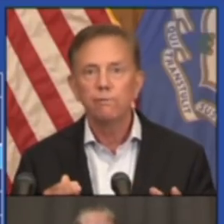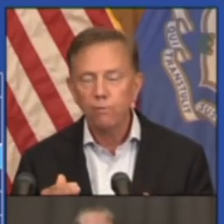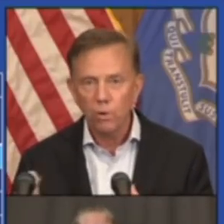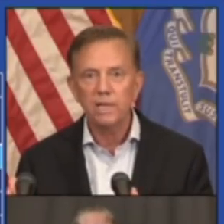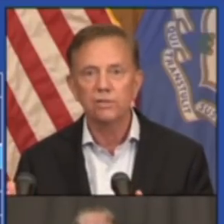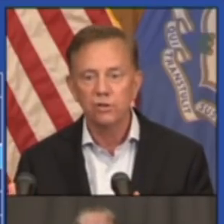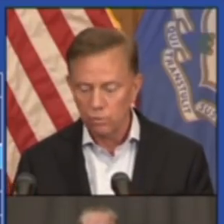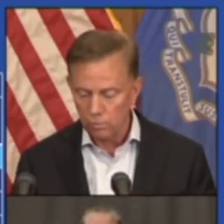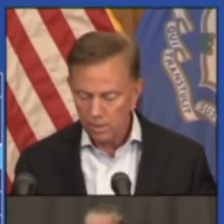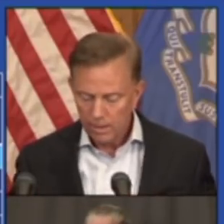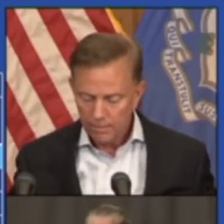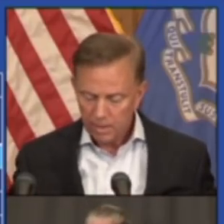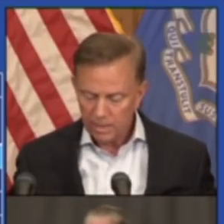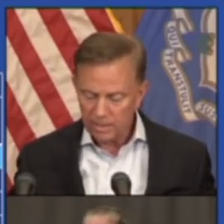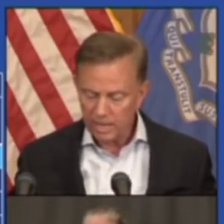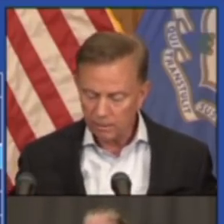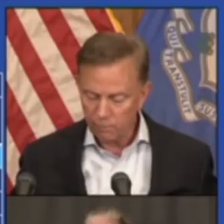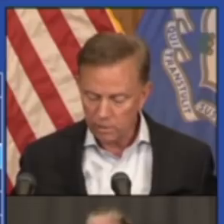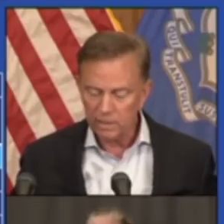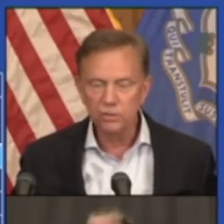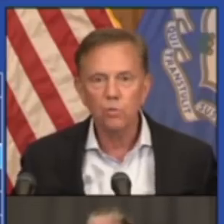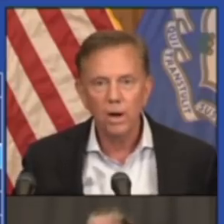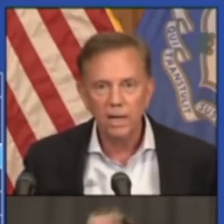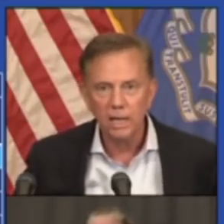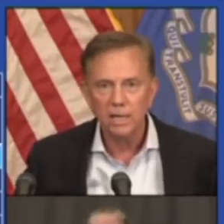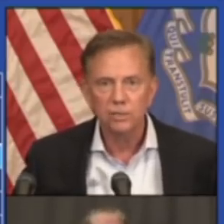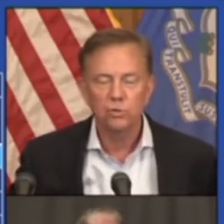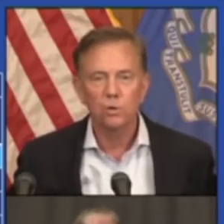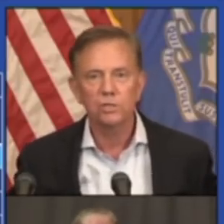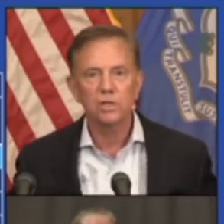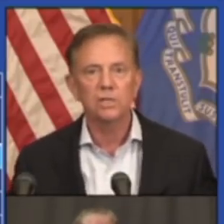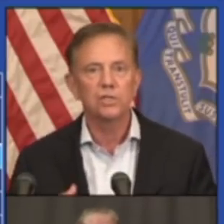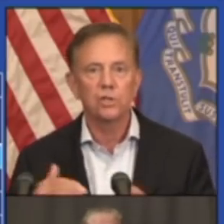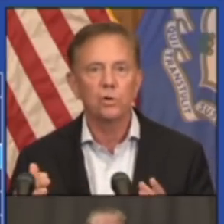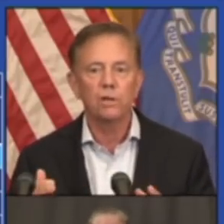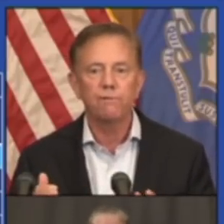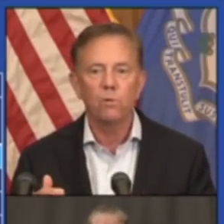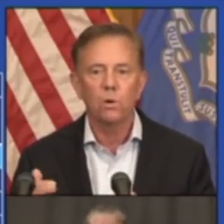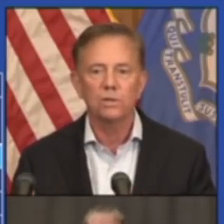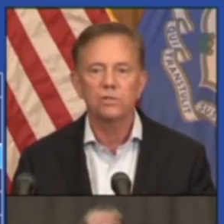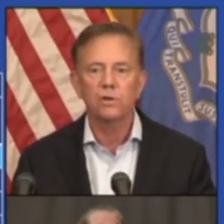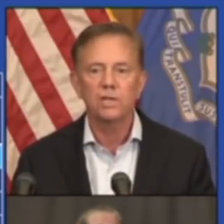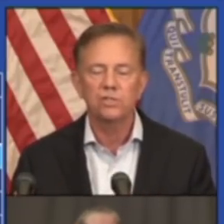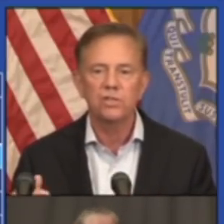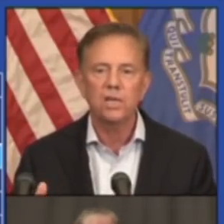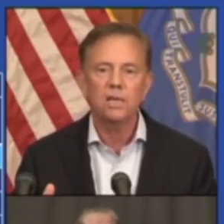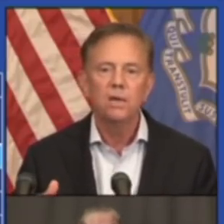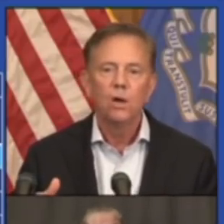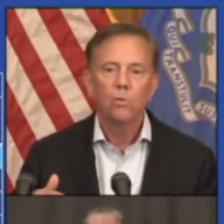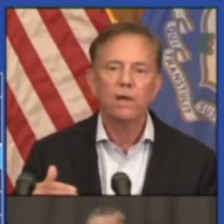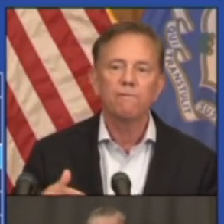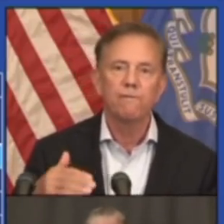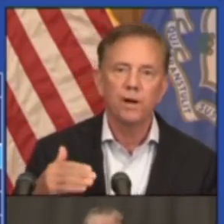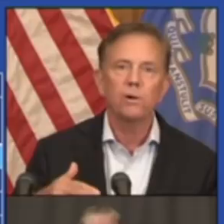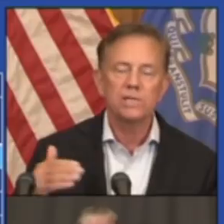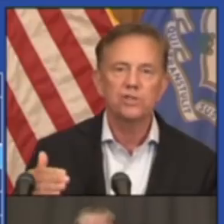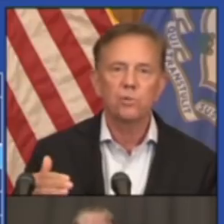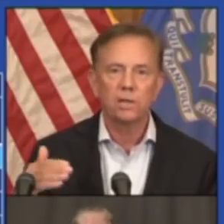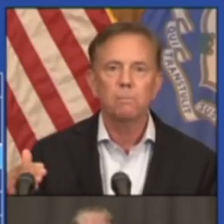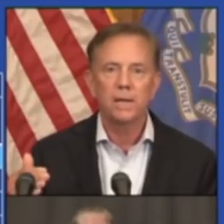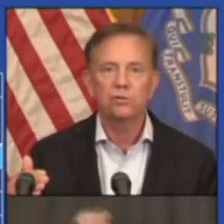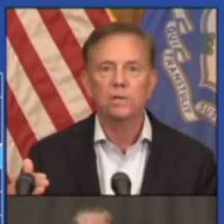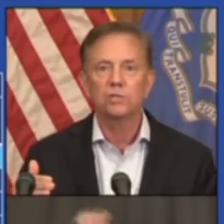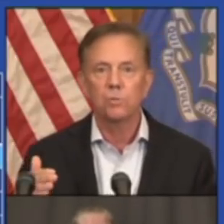42, and California is 20, and Georgia is 34. So you can see we have very